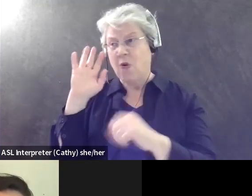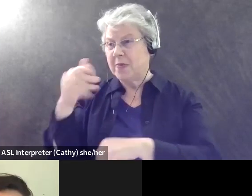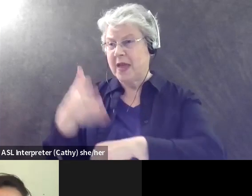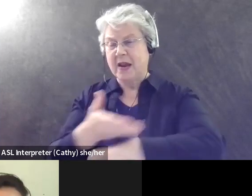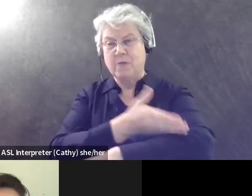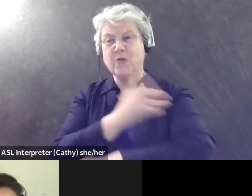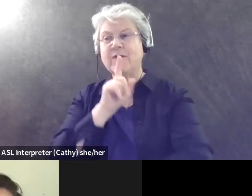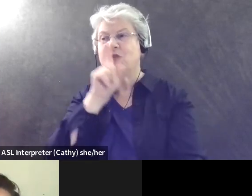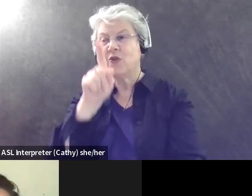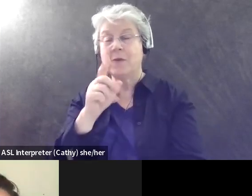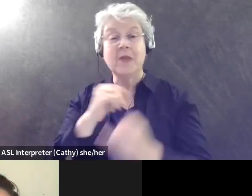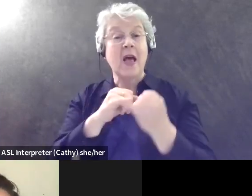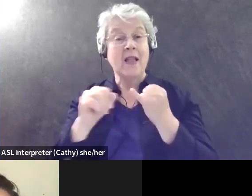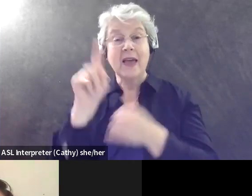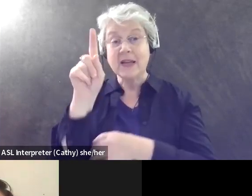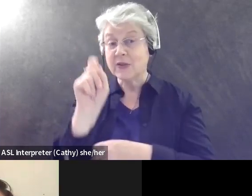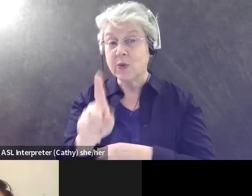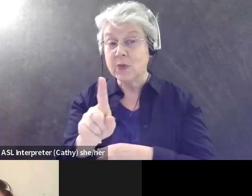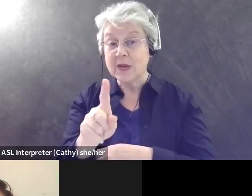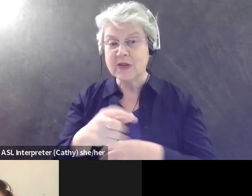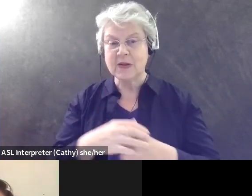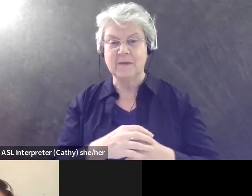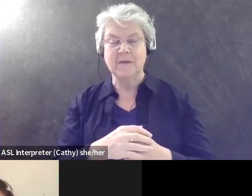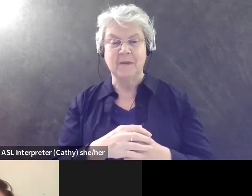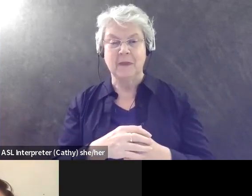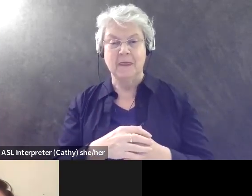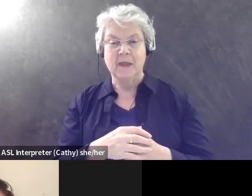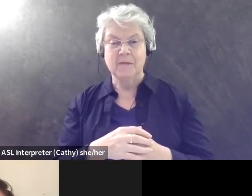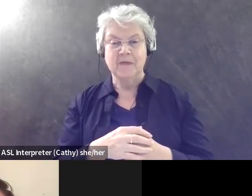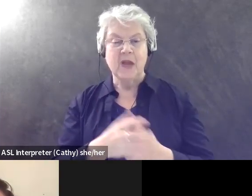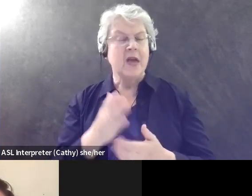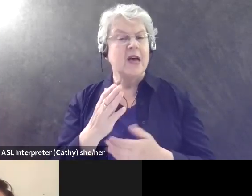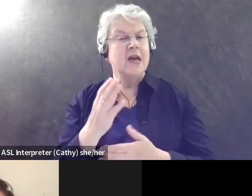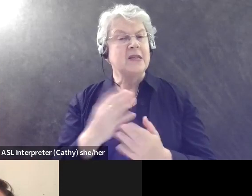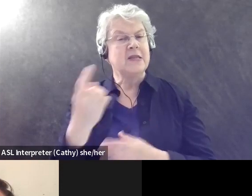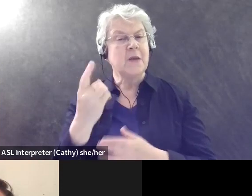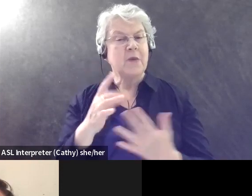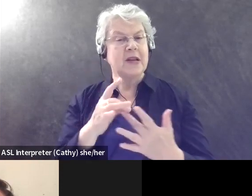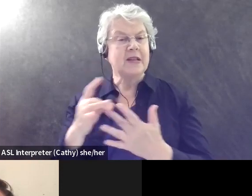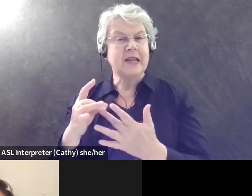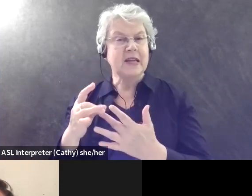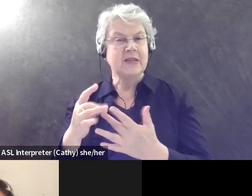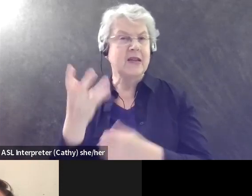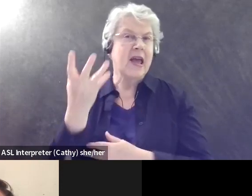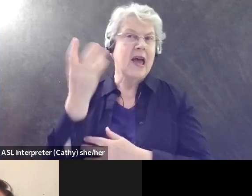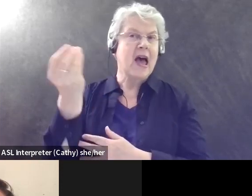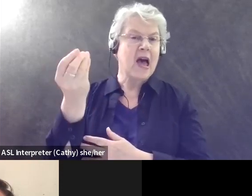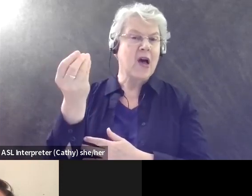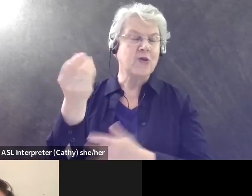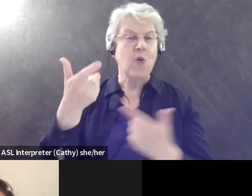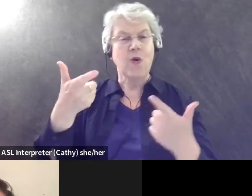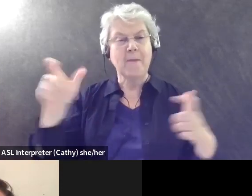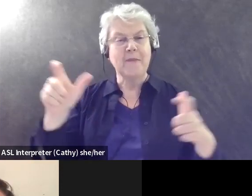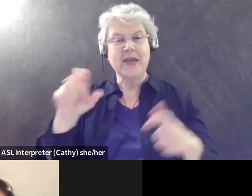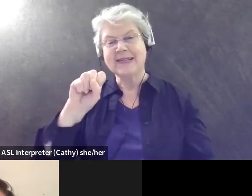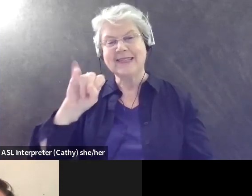Hey, one, one last question, um, from the audience. Um, so if someone's leading an outing or, or a big sit or, or some